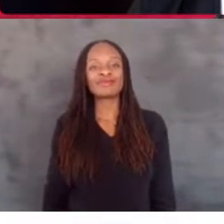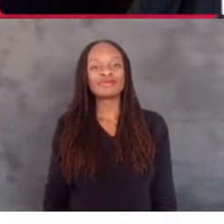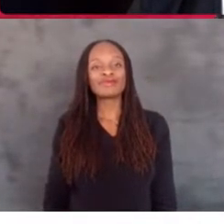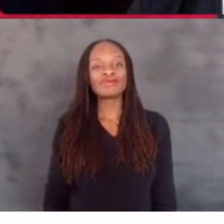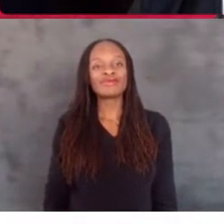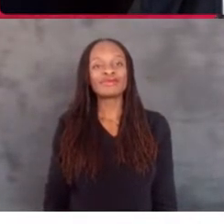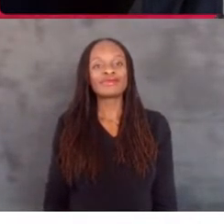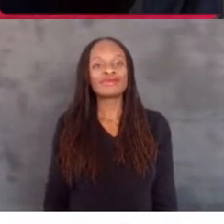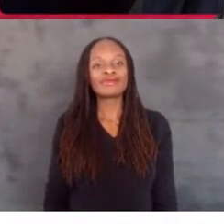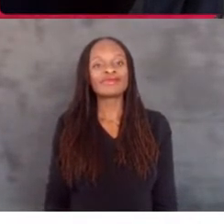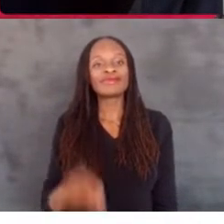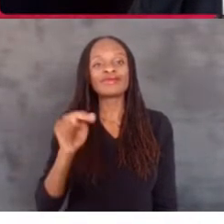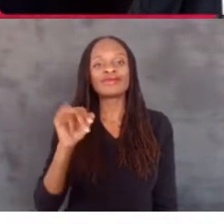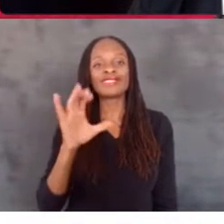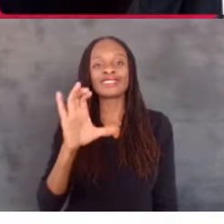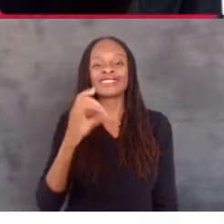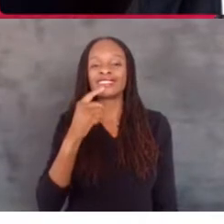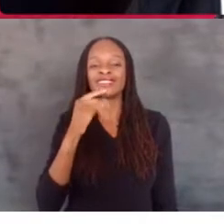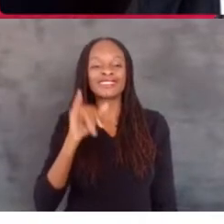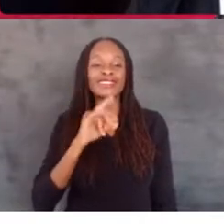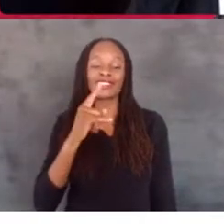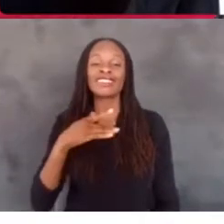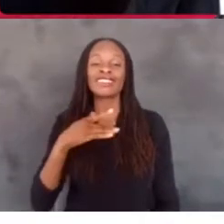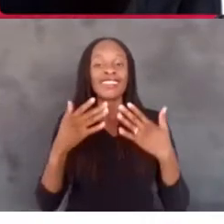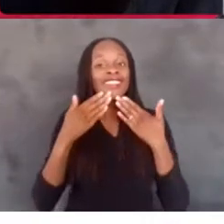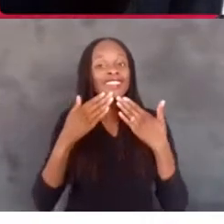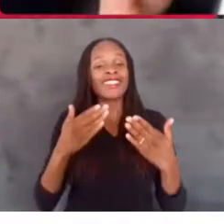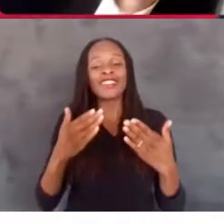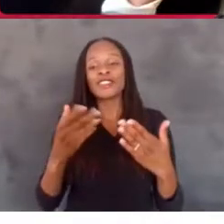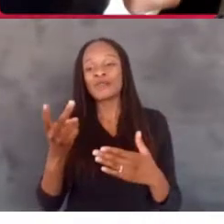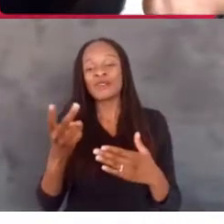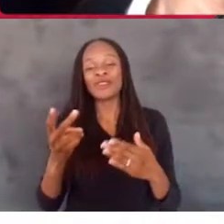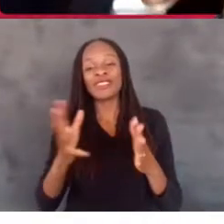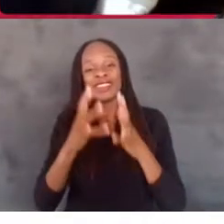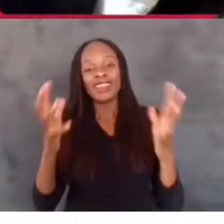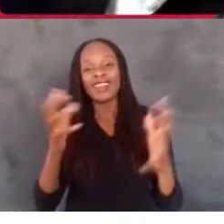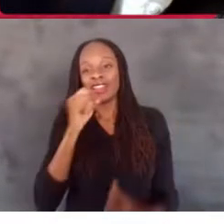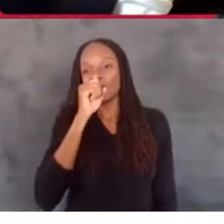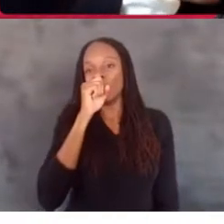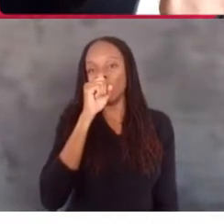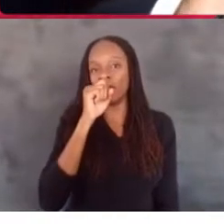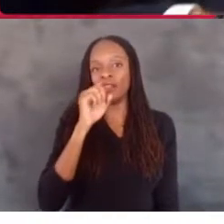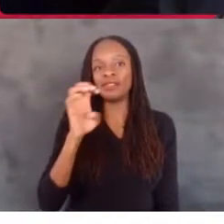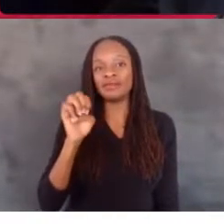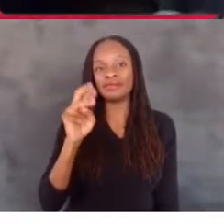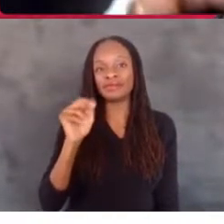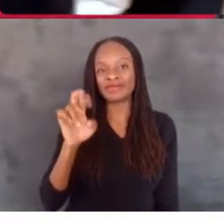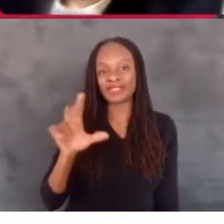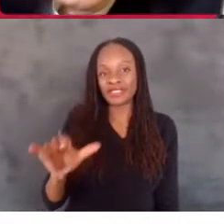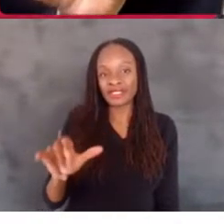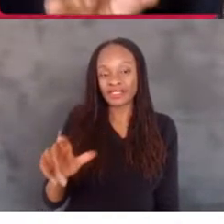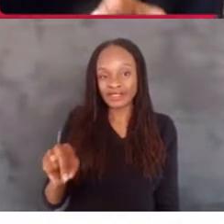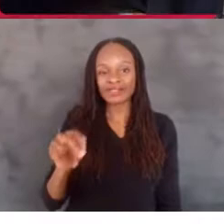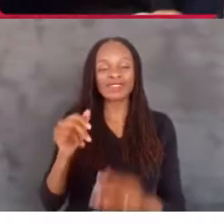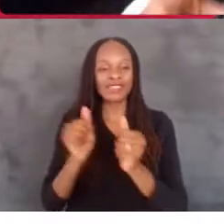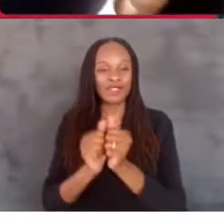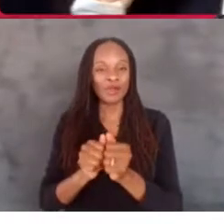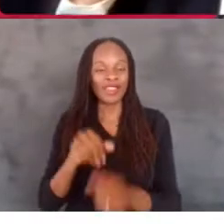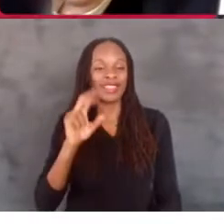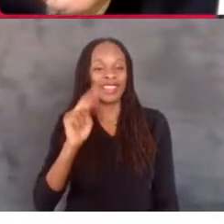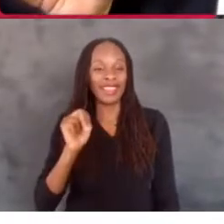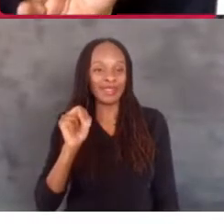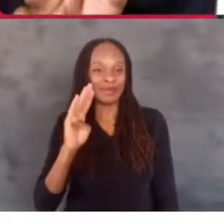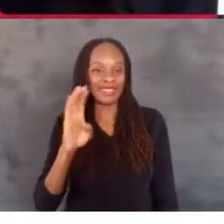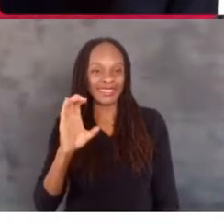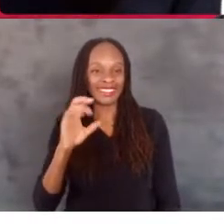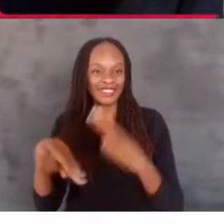That is very exciting. So thank you guys so much, and Emmerlyn is with Comcast BC Universal. So we are going